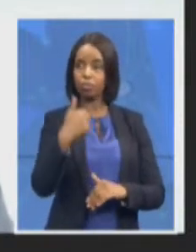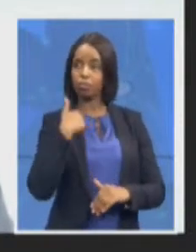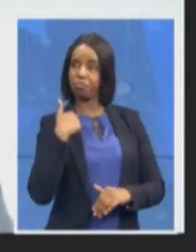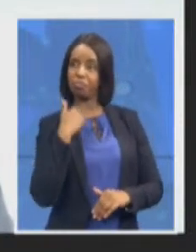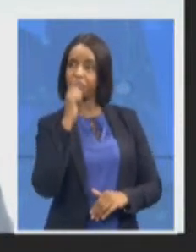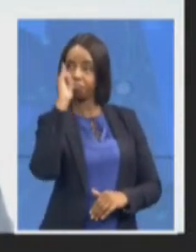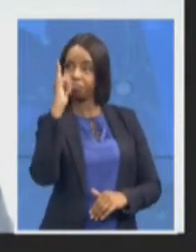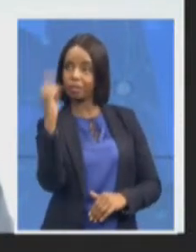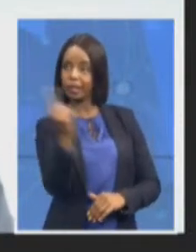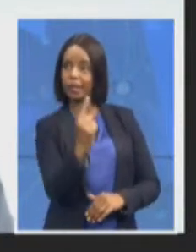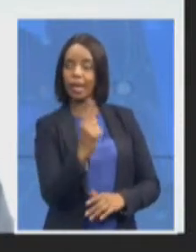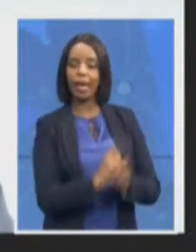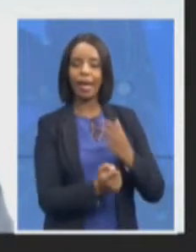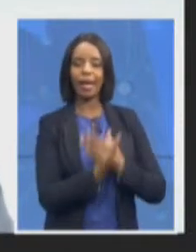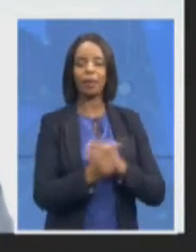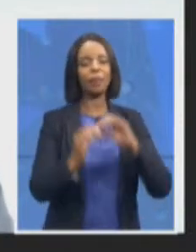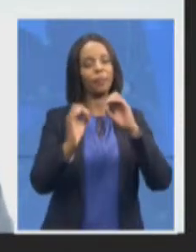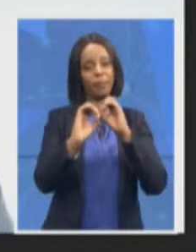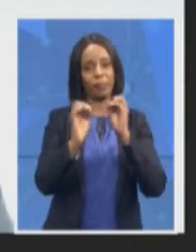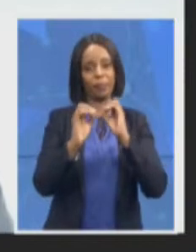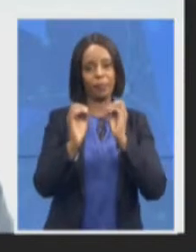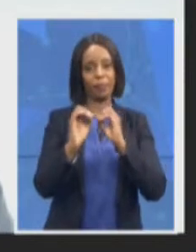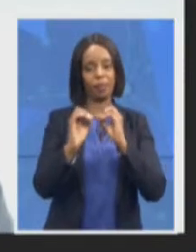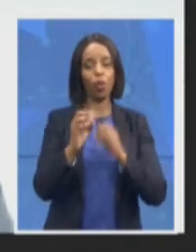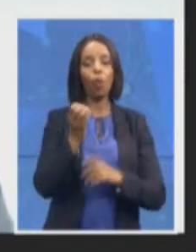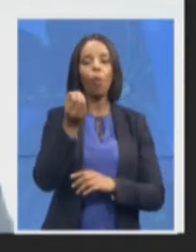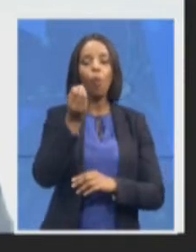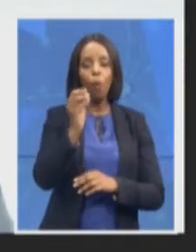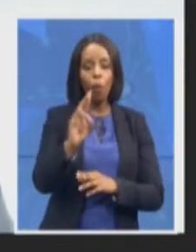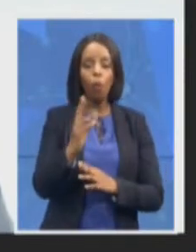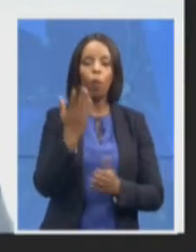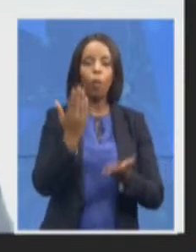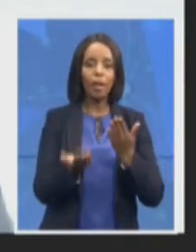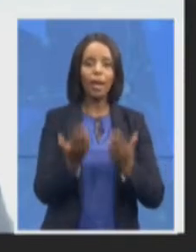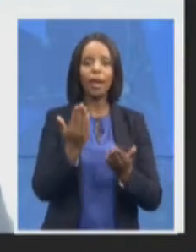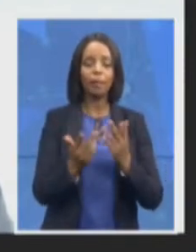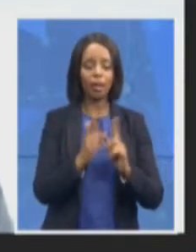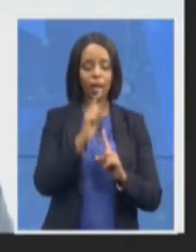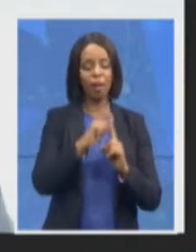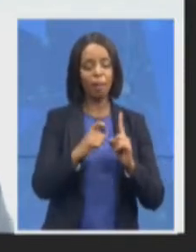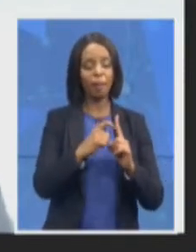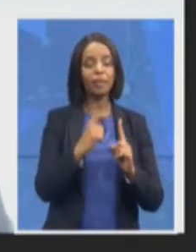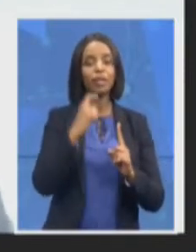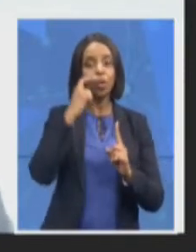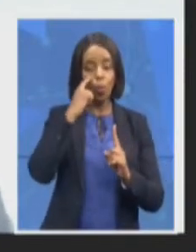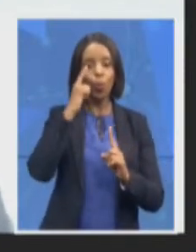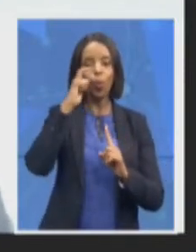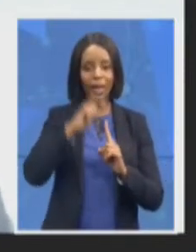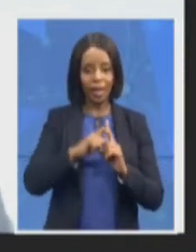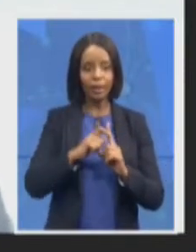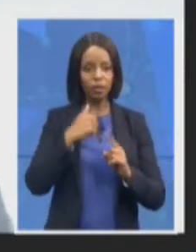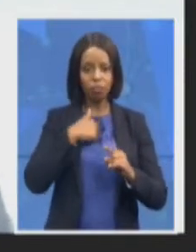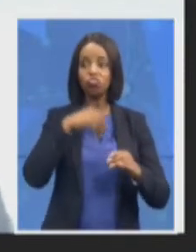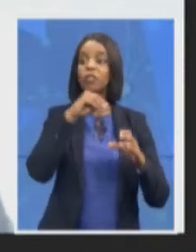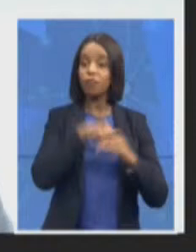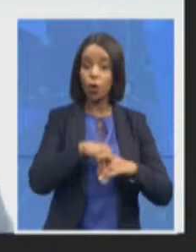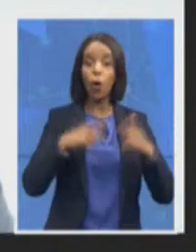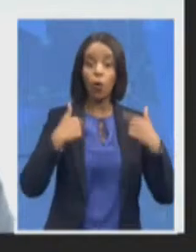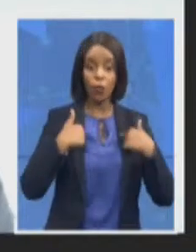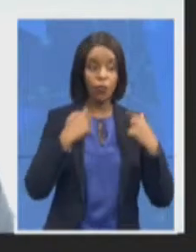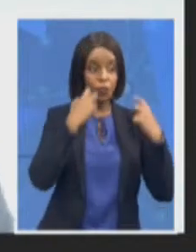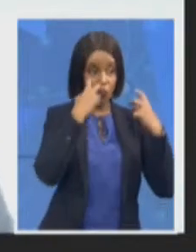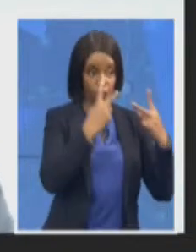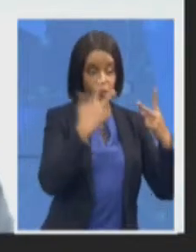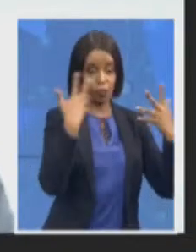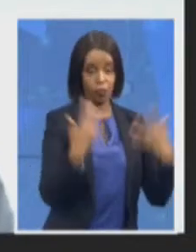witnesses in a particular matter and the question arises how do we support those witnesses so this is an